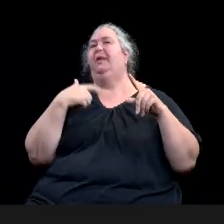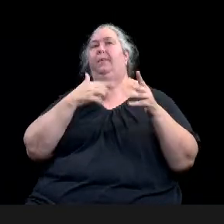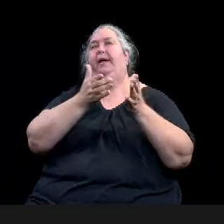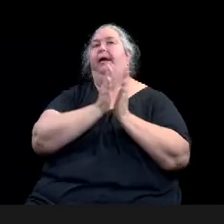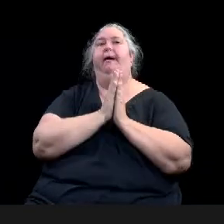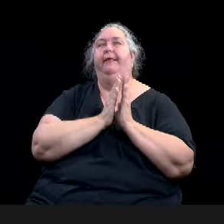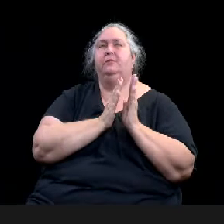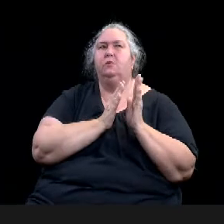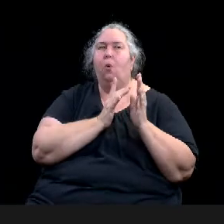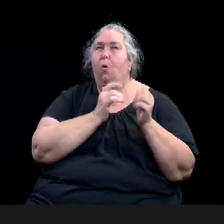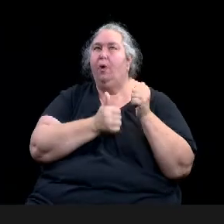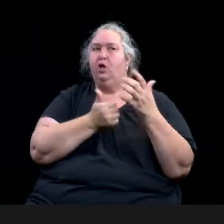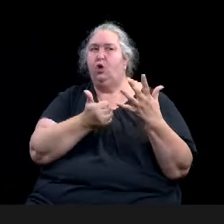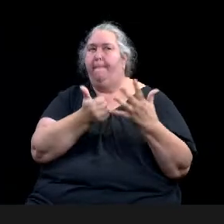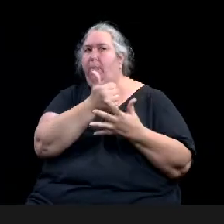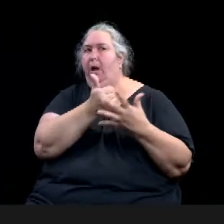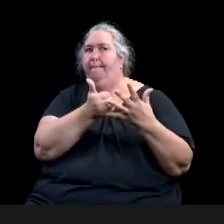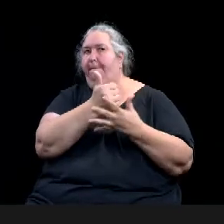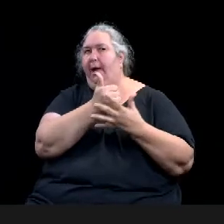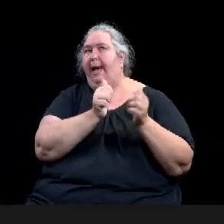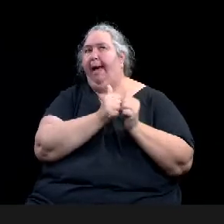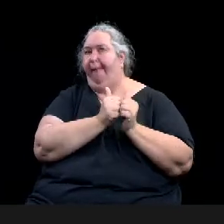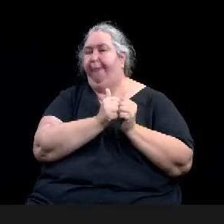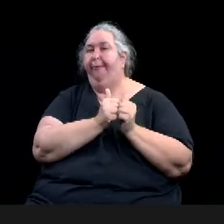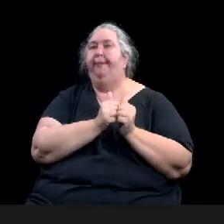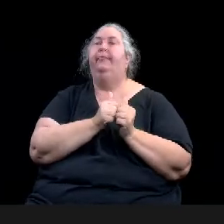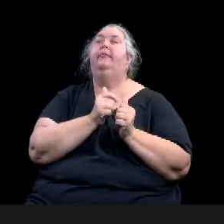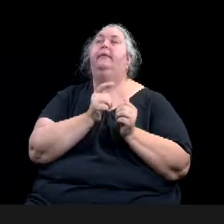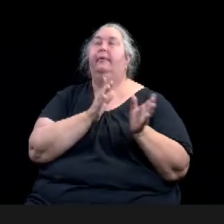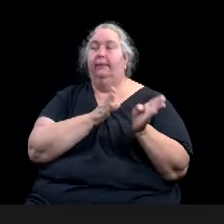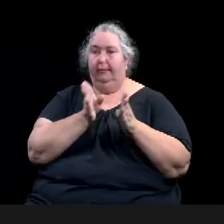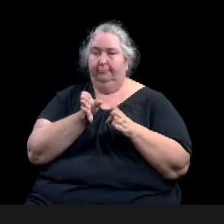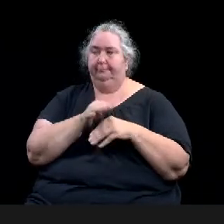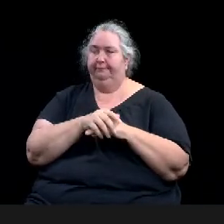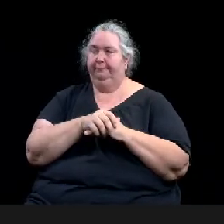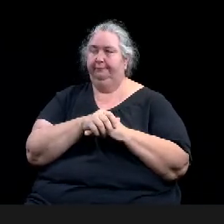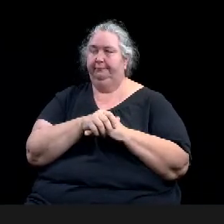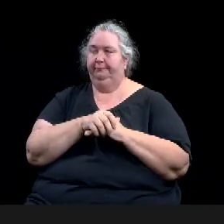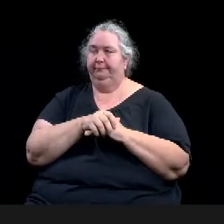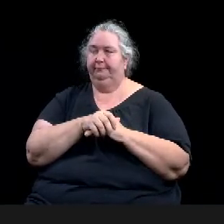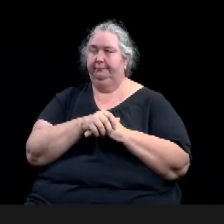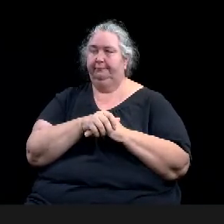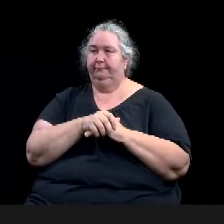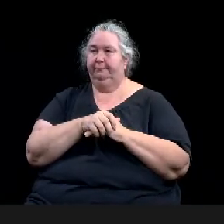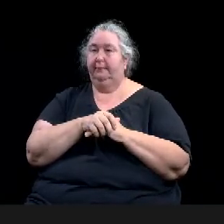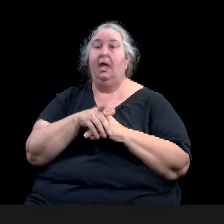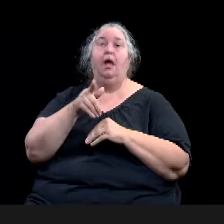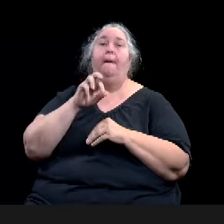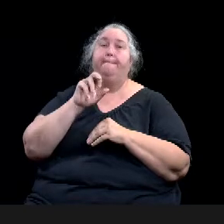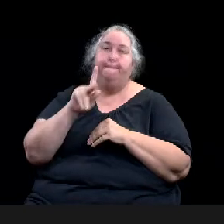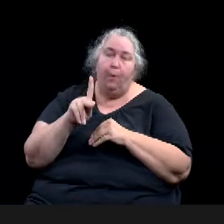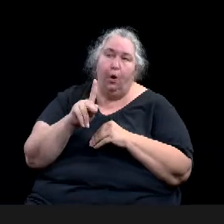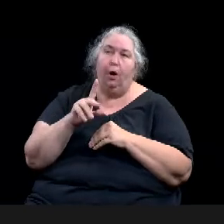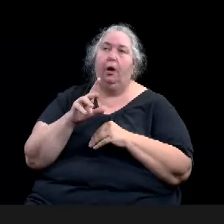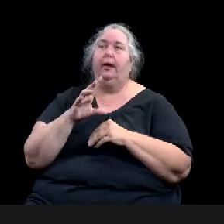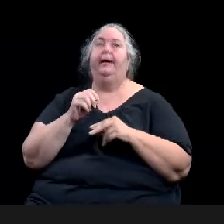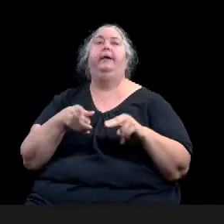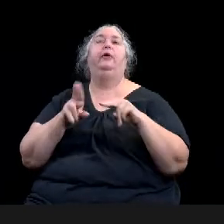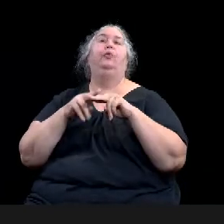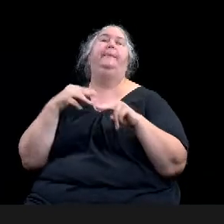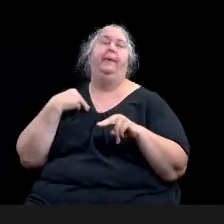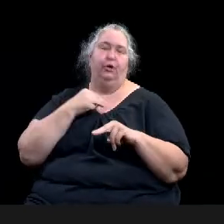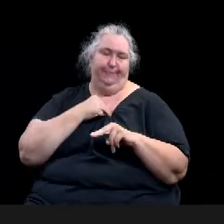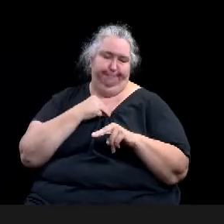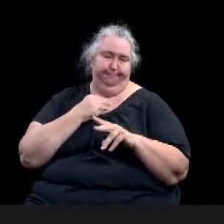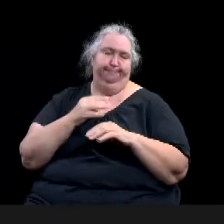and increased membership. But that is certainly followed closely, um, by resources, beautification projects,